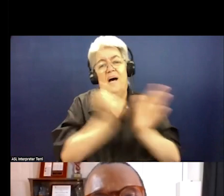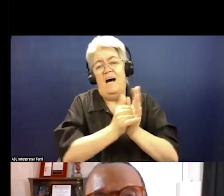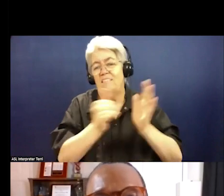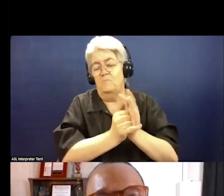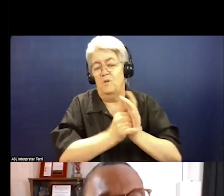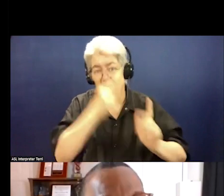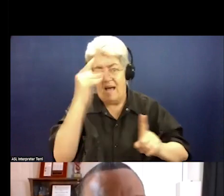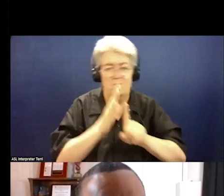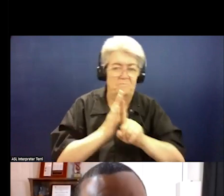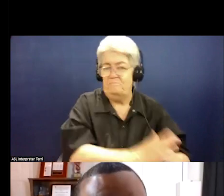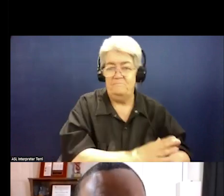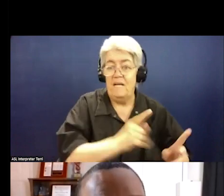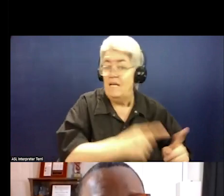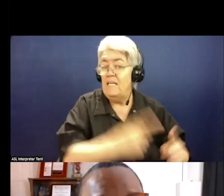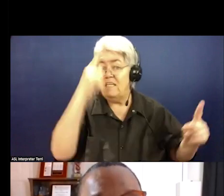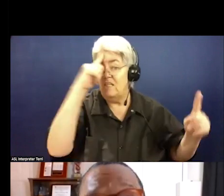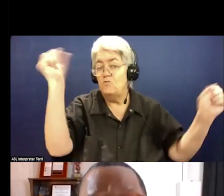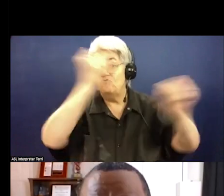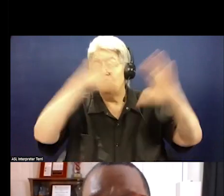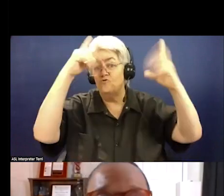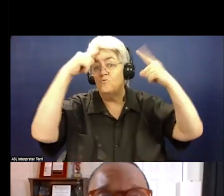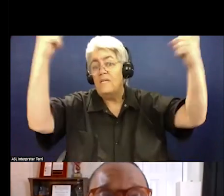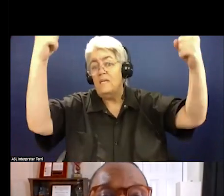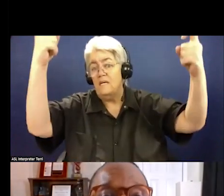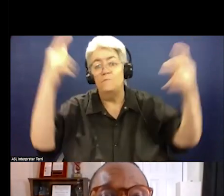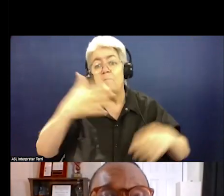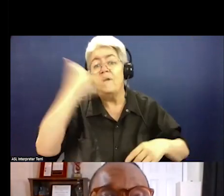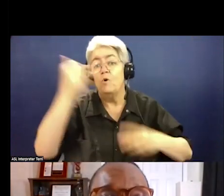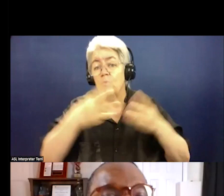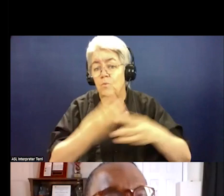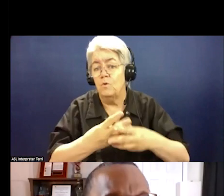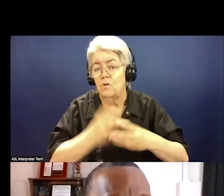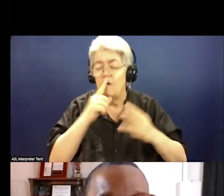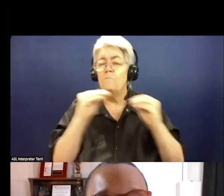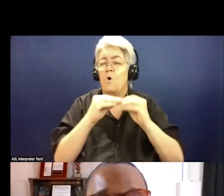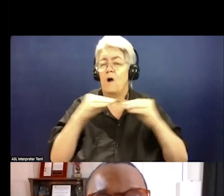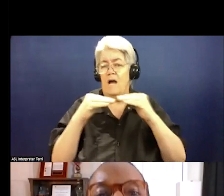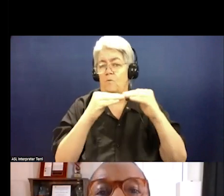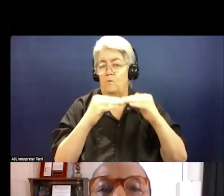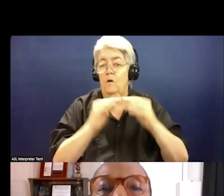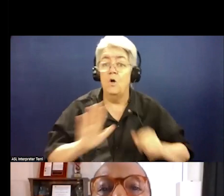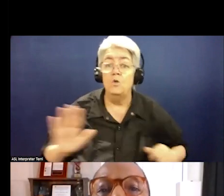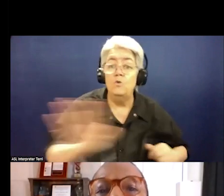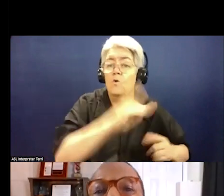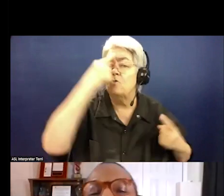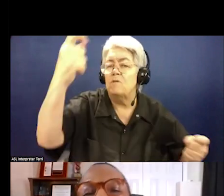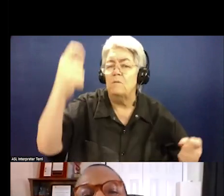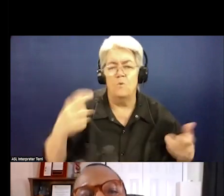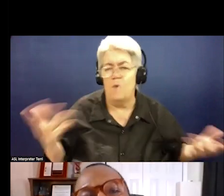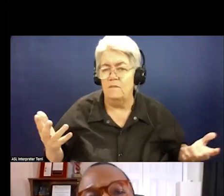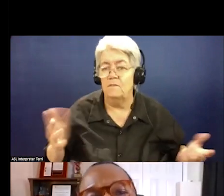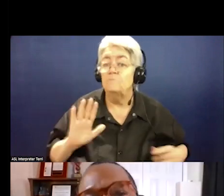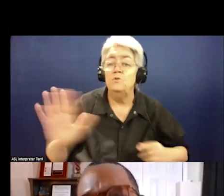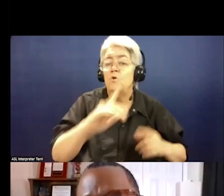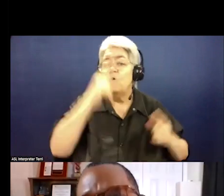to dream, to dream of a better world, a more equitable world. What is your dream? What is your dream for our mental